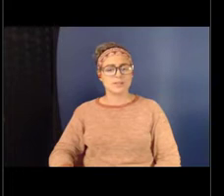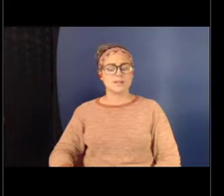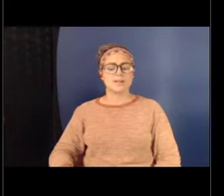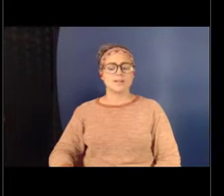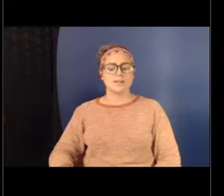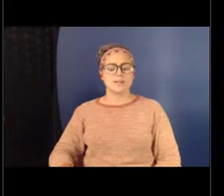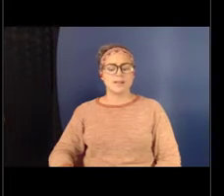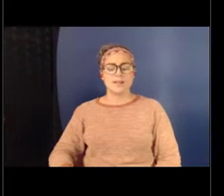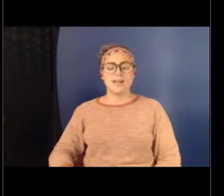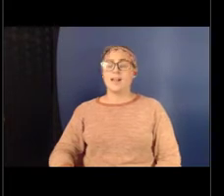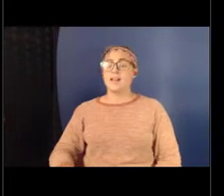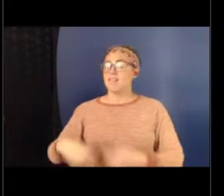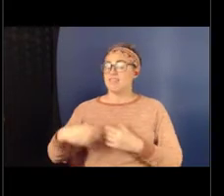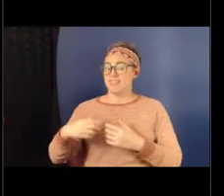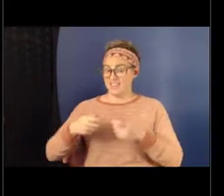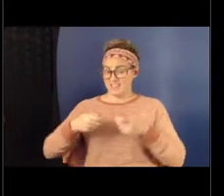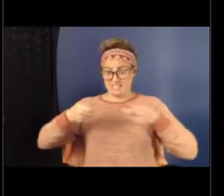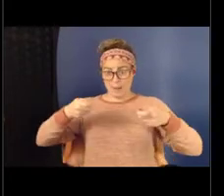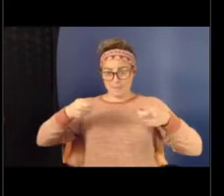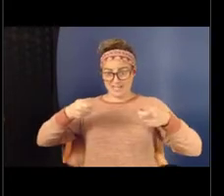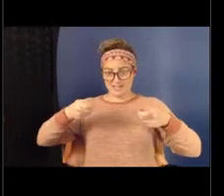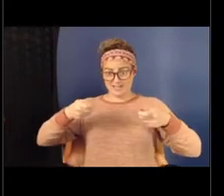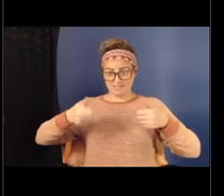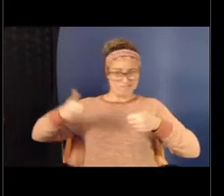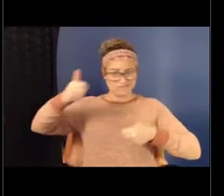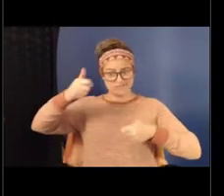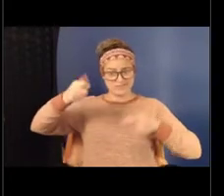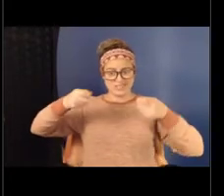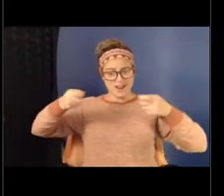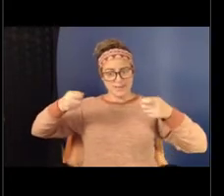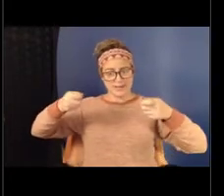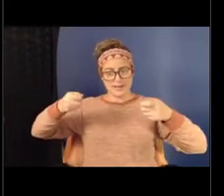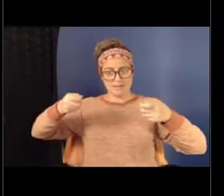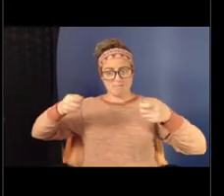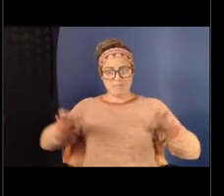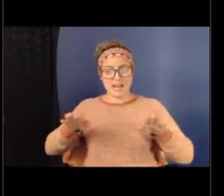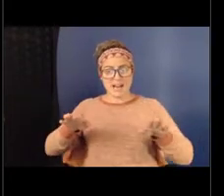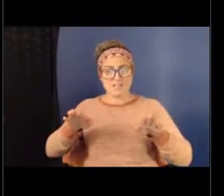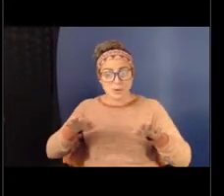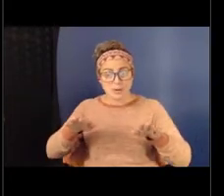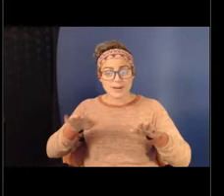these, the dominance behaviors are used to not only,